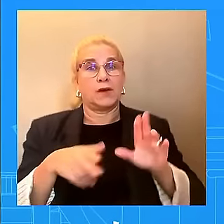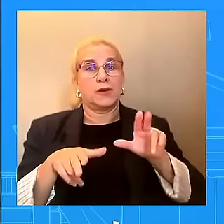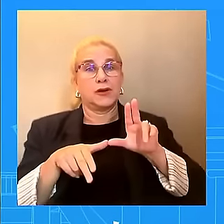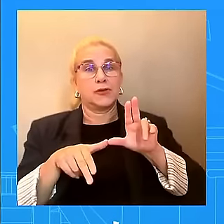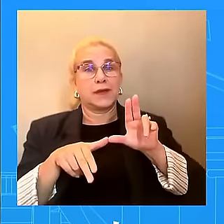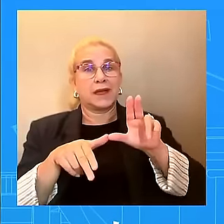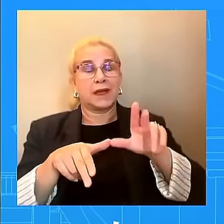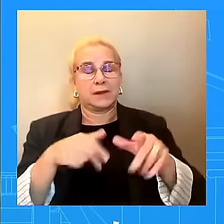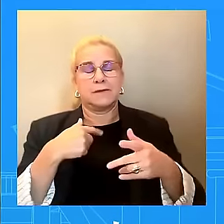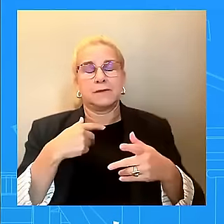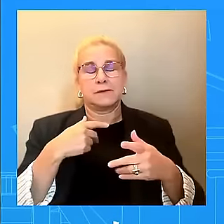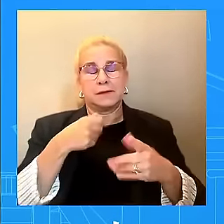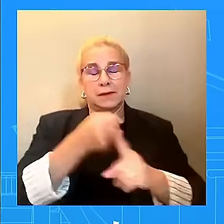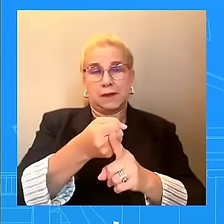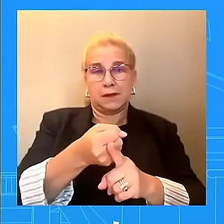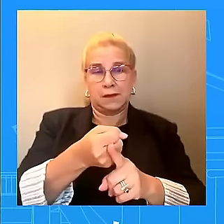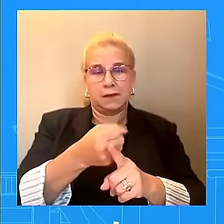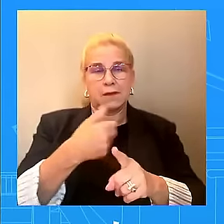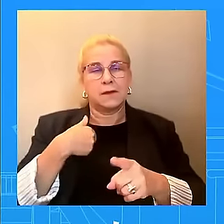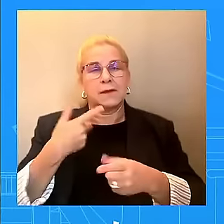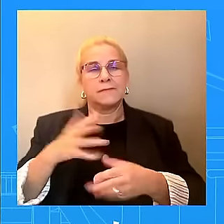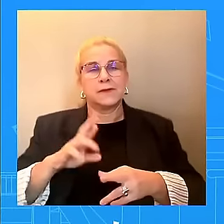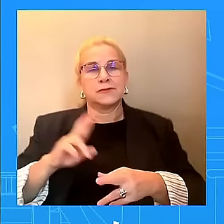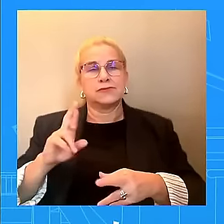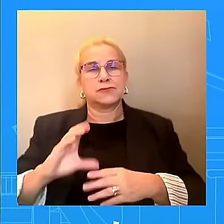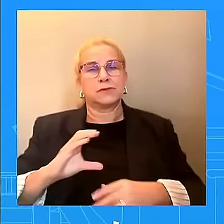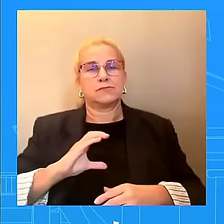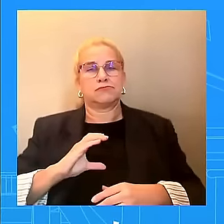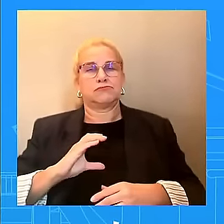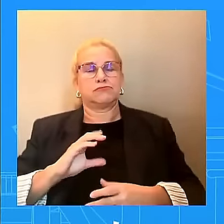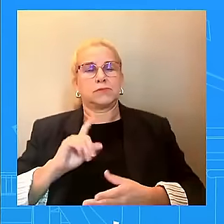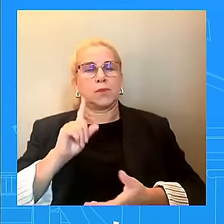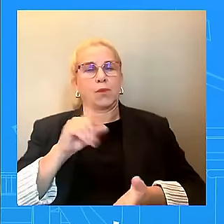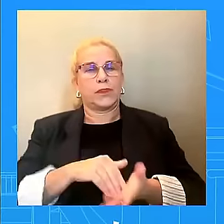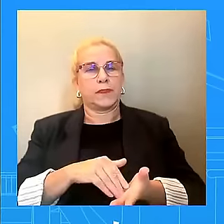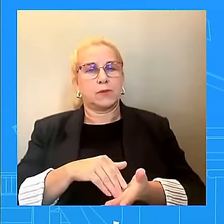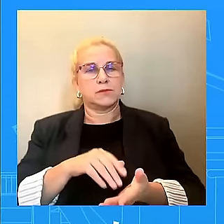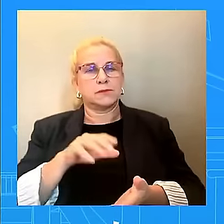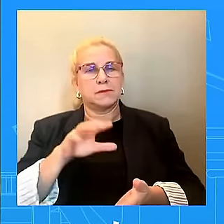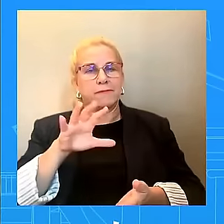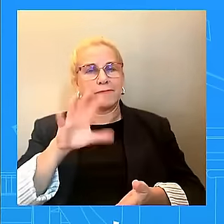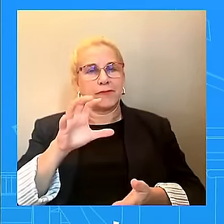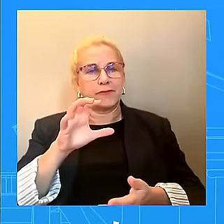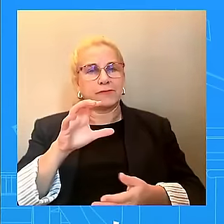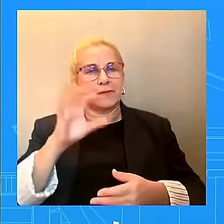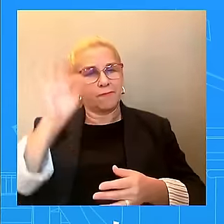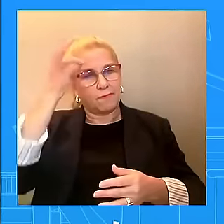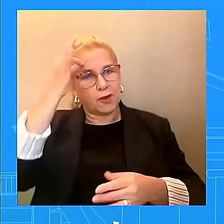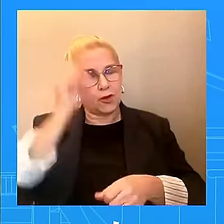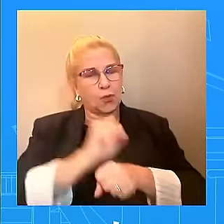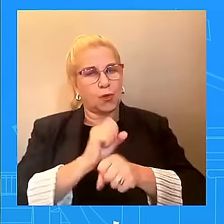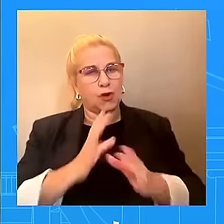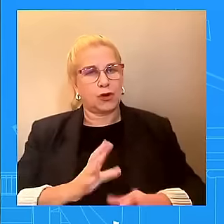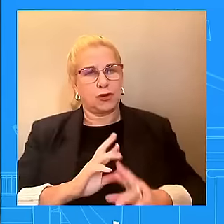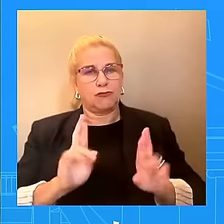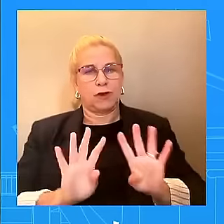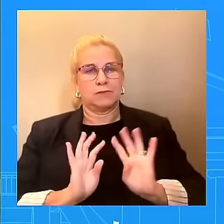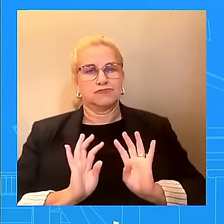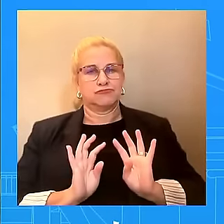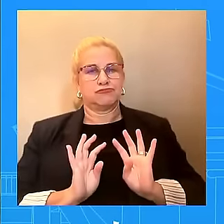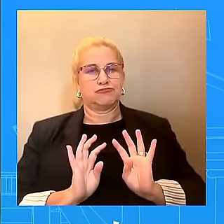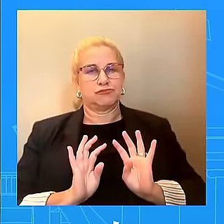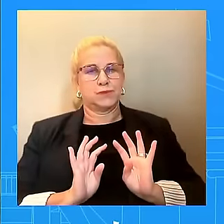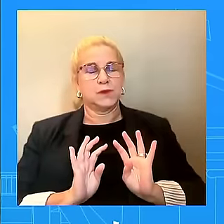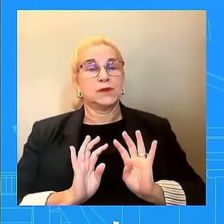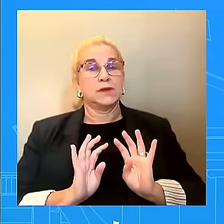federal folks on the ground to help. And so we have made sure that every state has